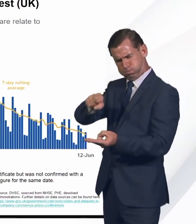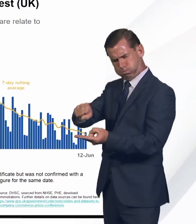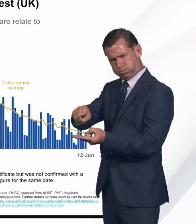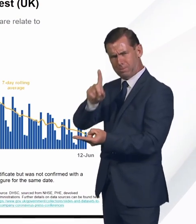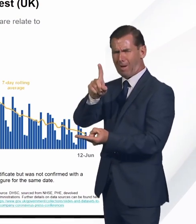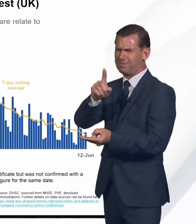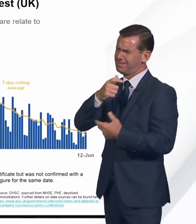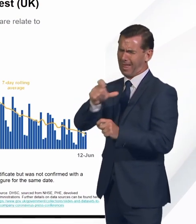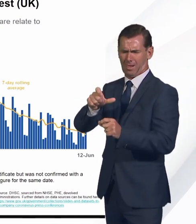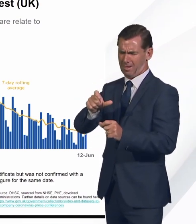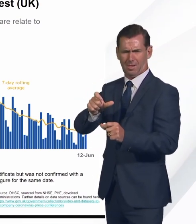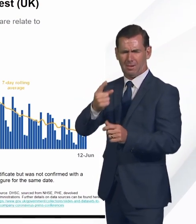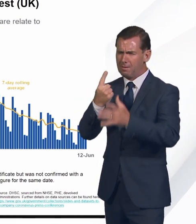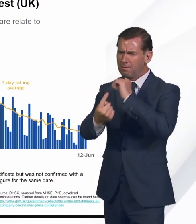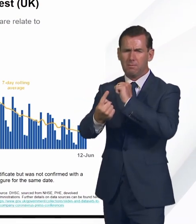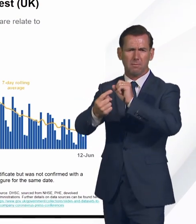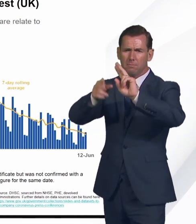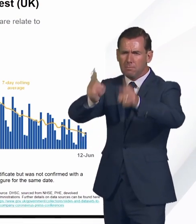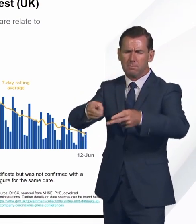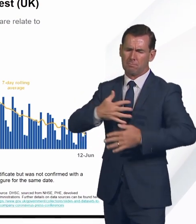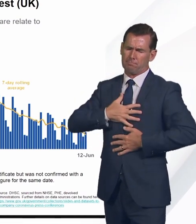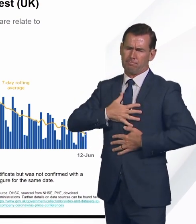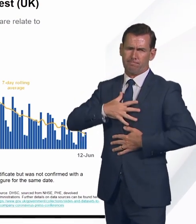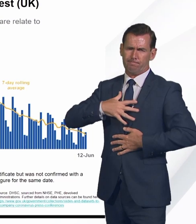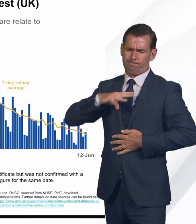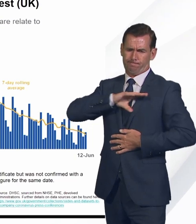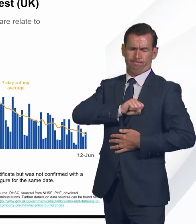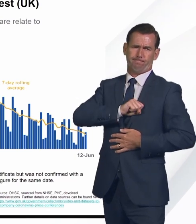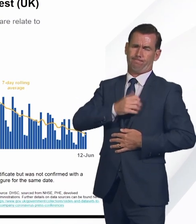sympathies go out to all those who've lost loved ones.